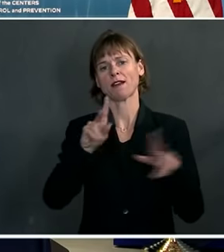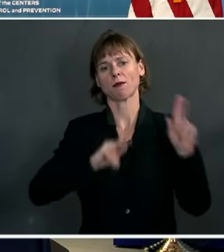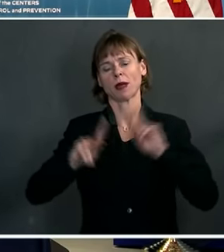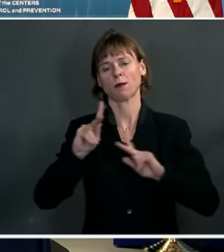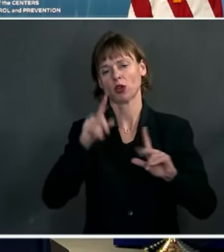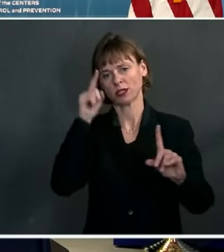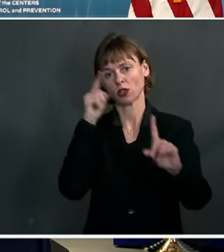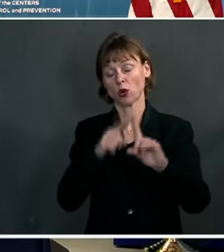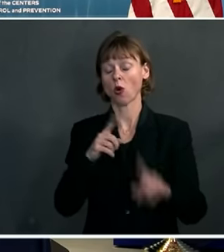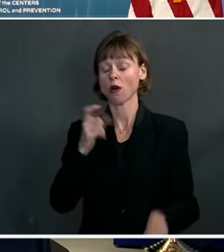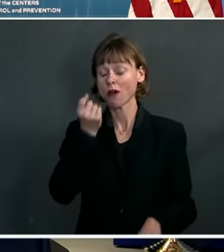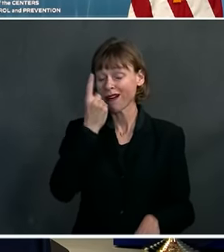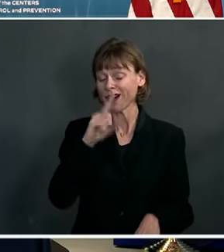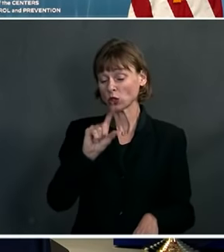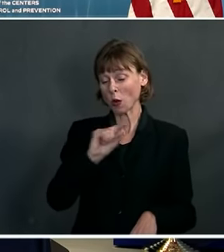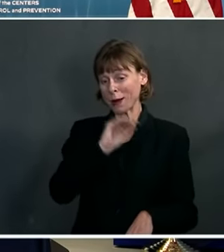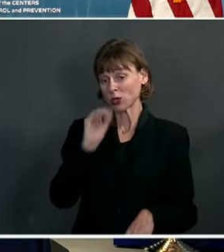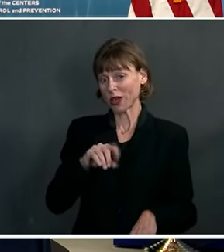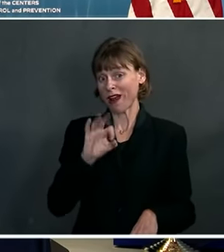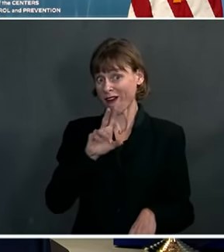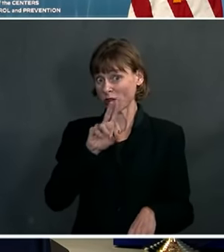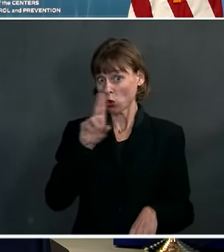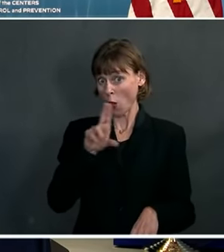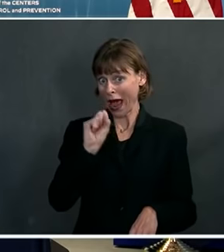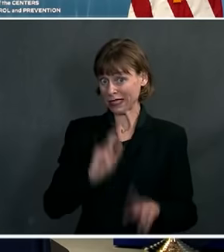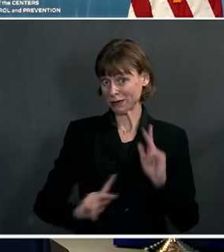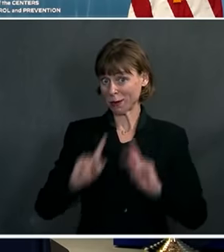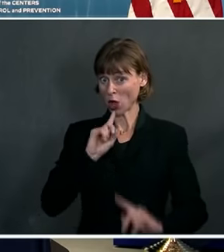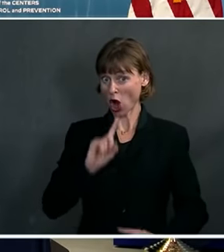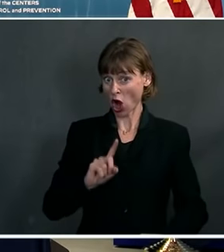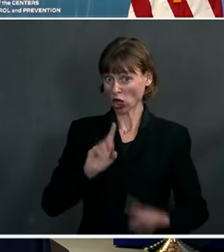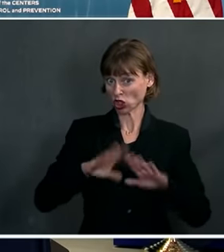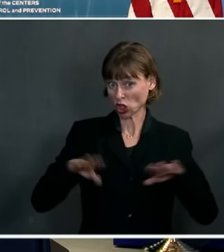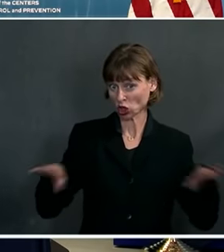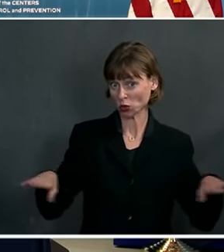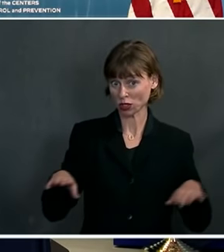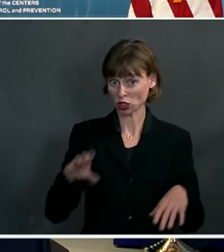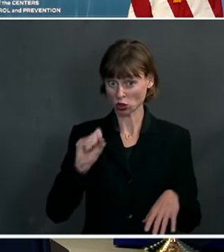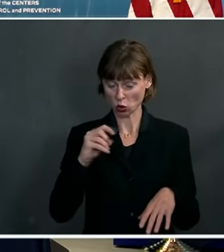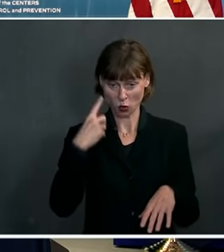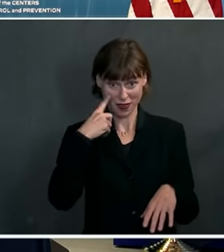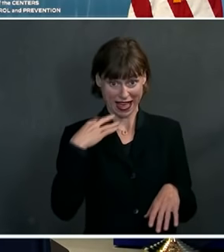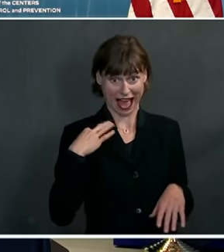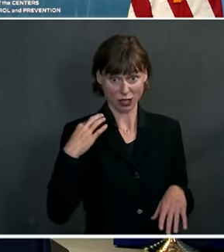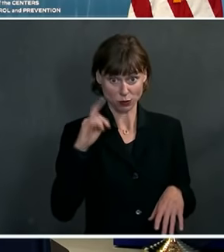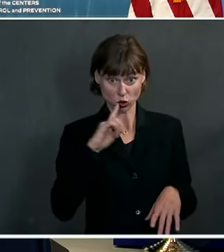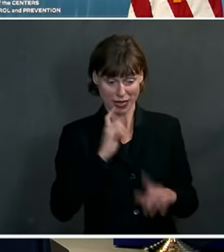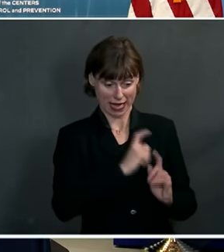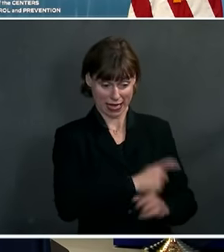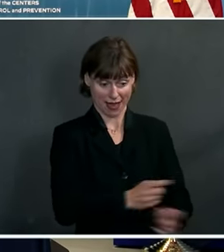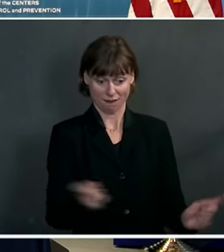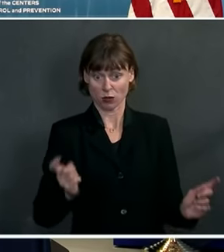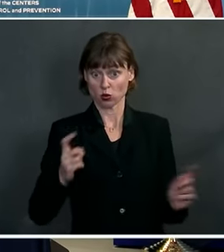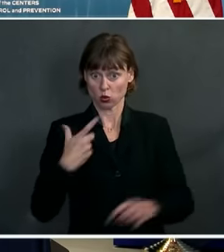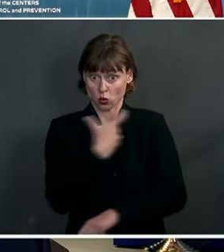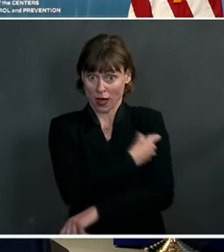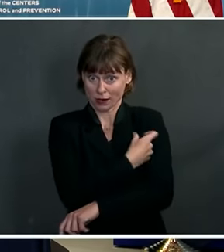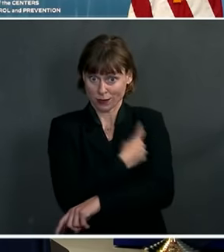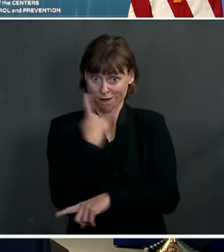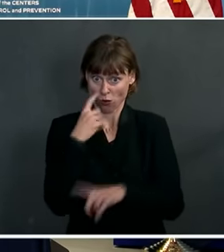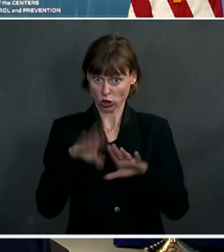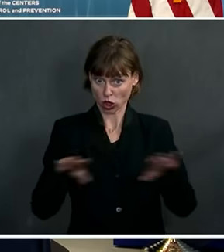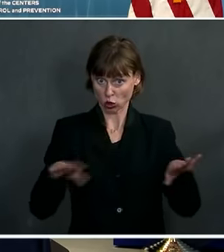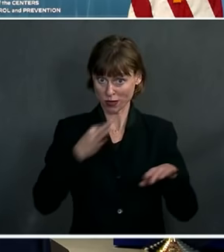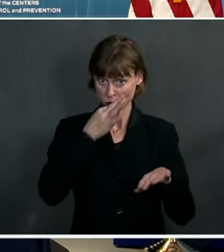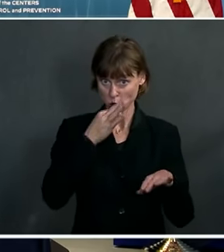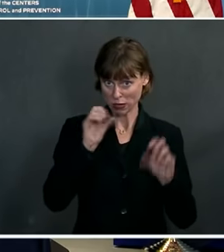U.S. population is children, do you think it's important to have eligibility expanded to children for vaccination as soon as possible? And if so, what